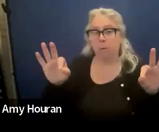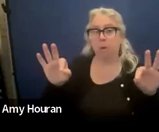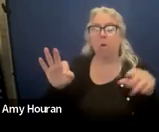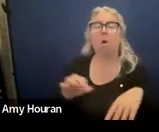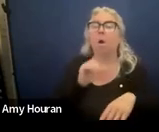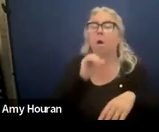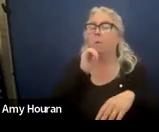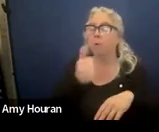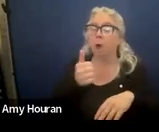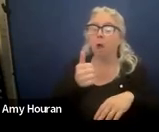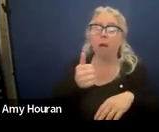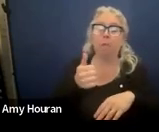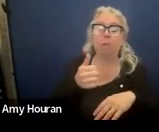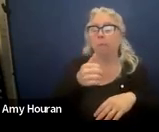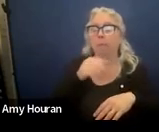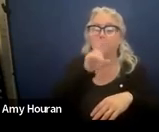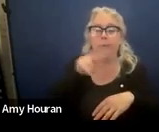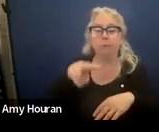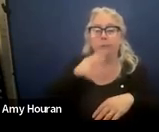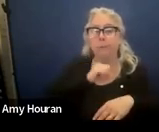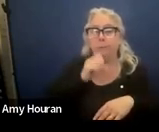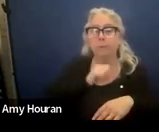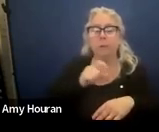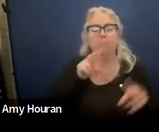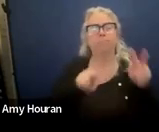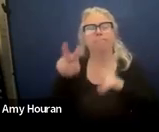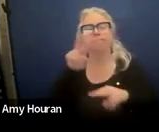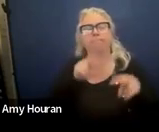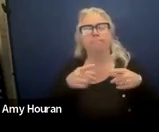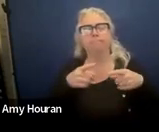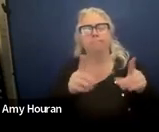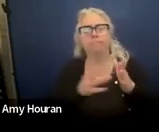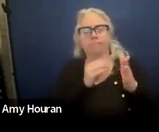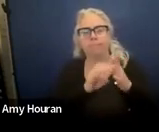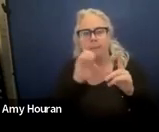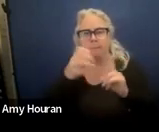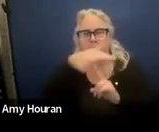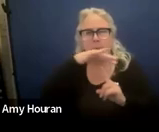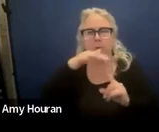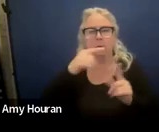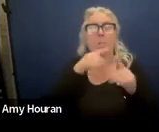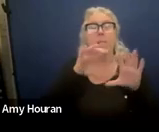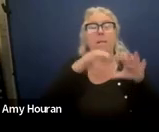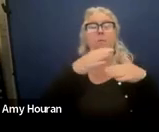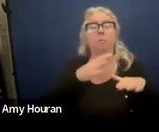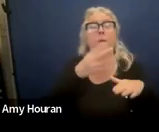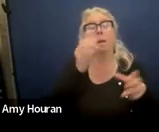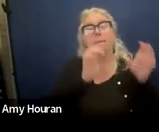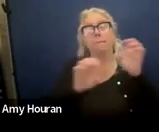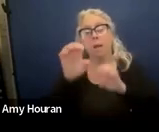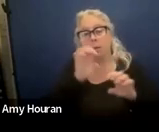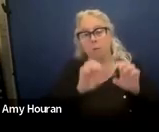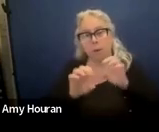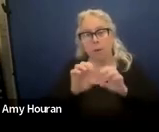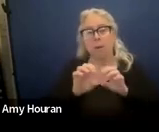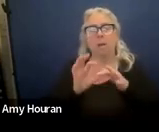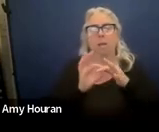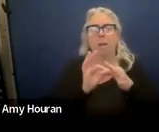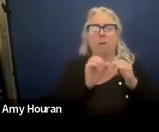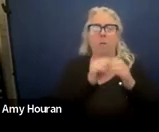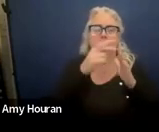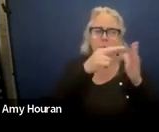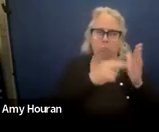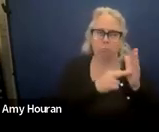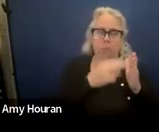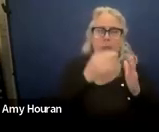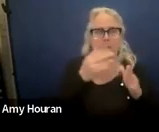has been observed in the learning environment or the classroom setting and has been evaluated according to the rules and have been determined to have